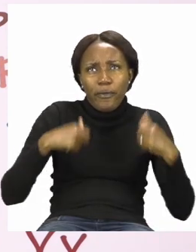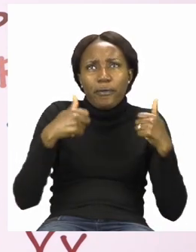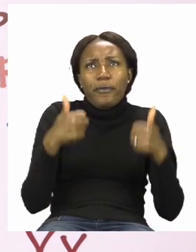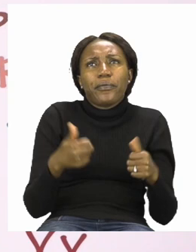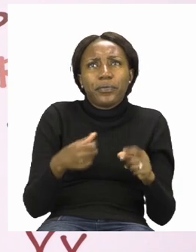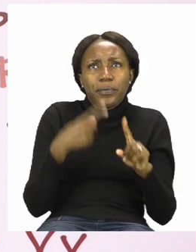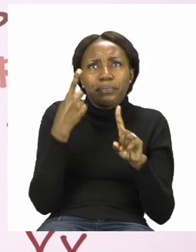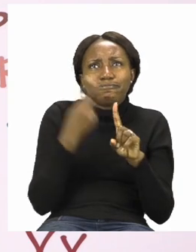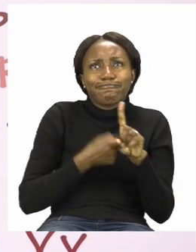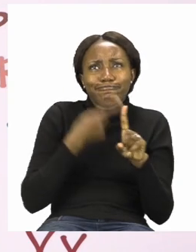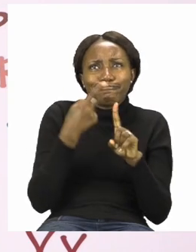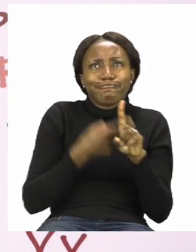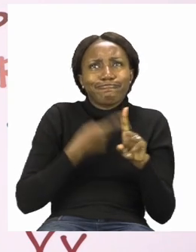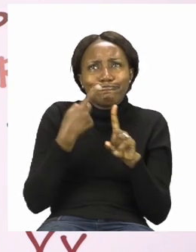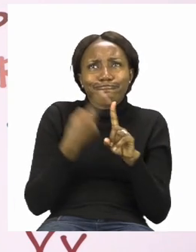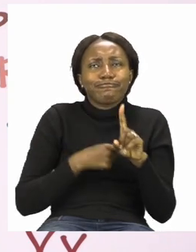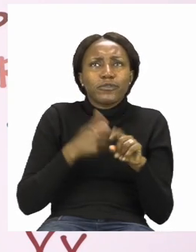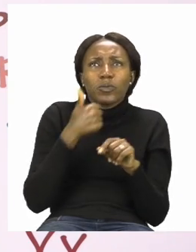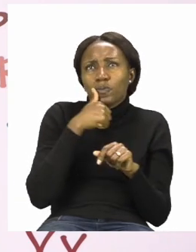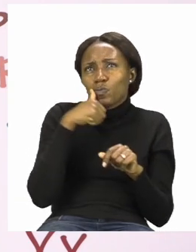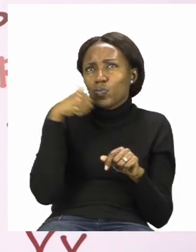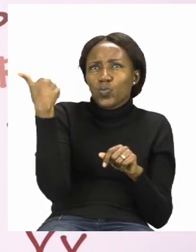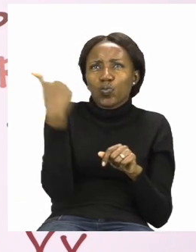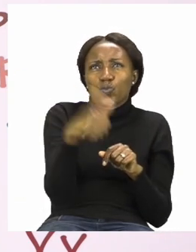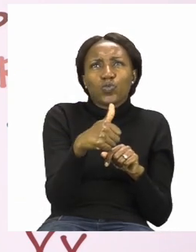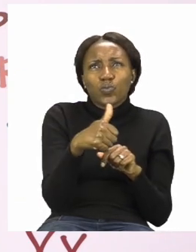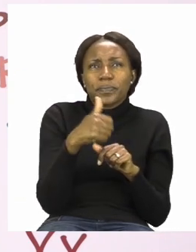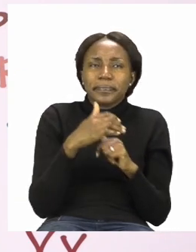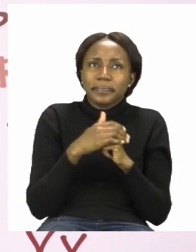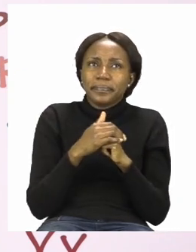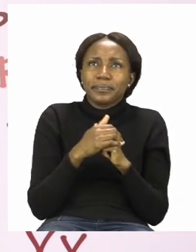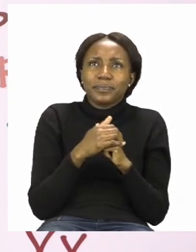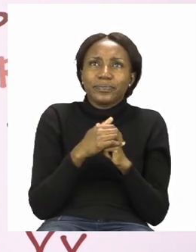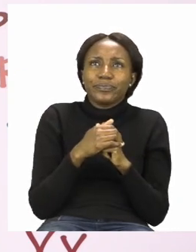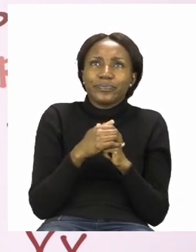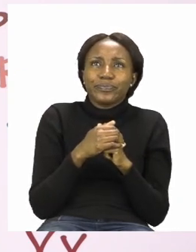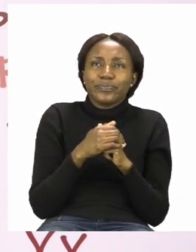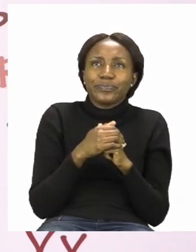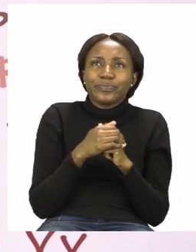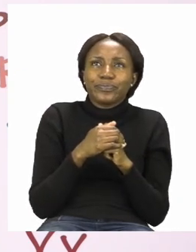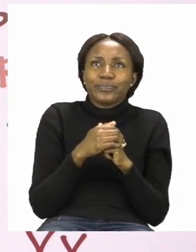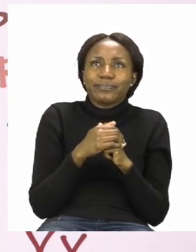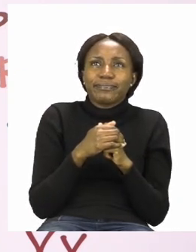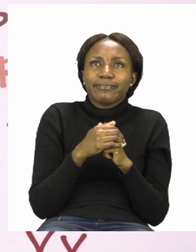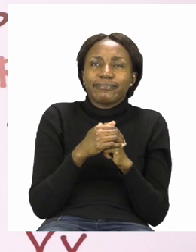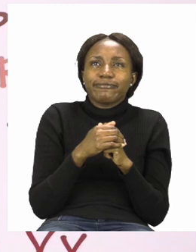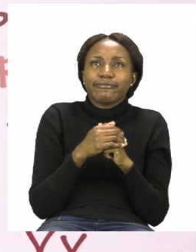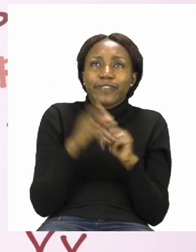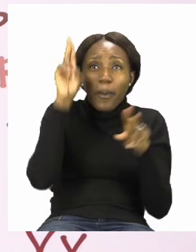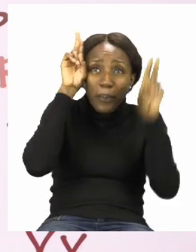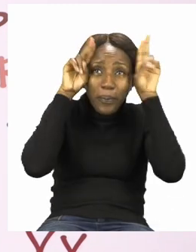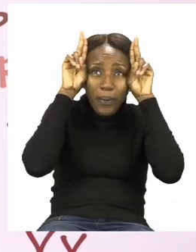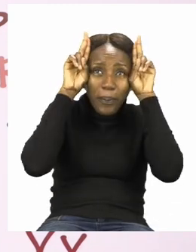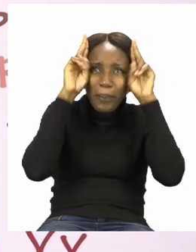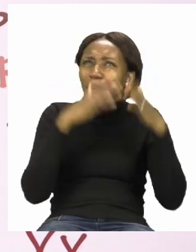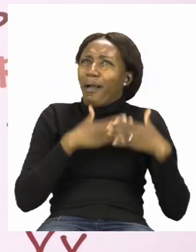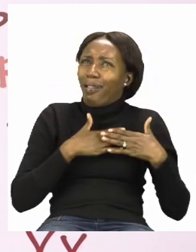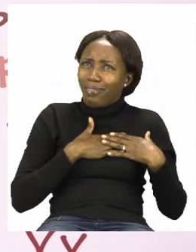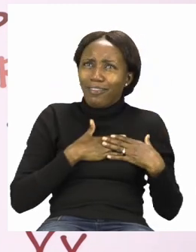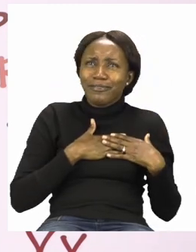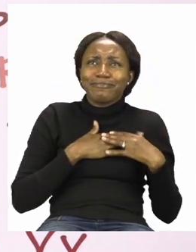it's delicious rabbits love it and i'm sure it's my favorite one it is called a